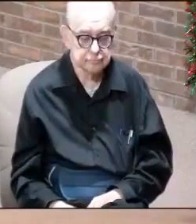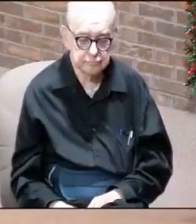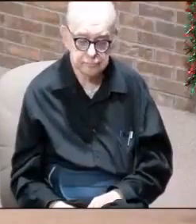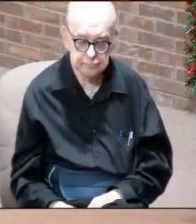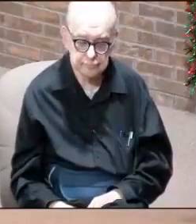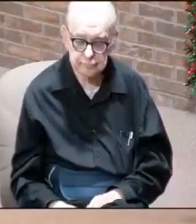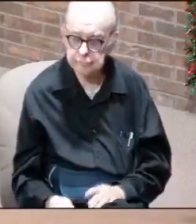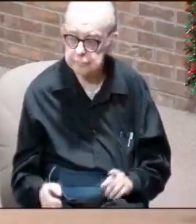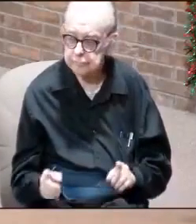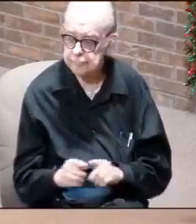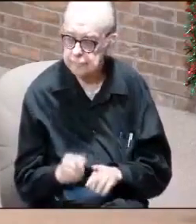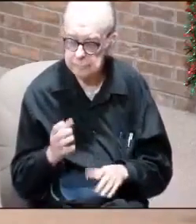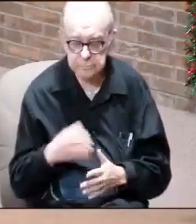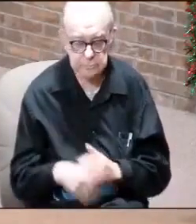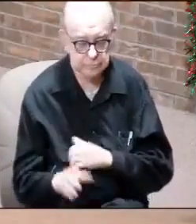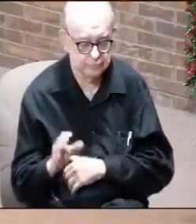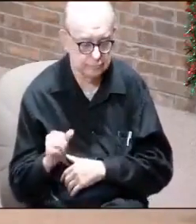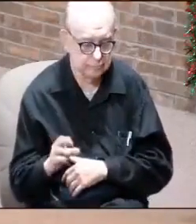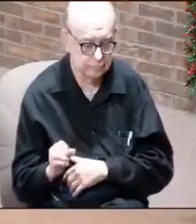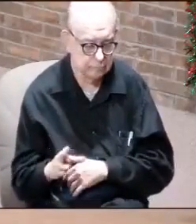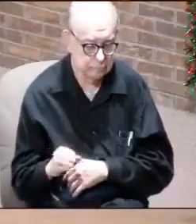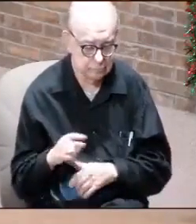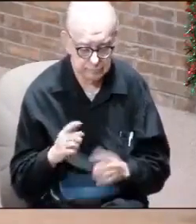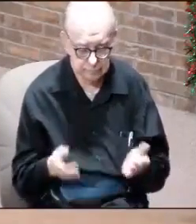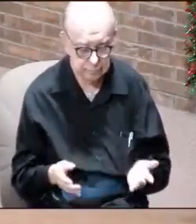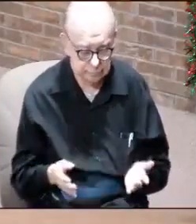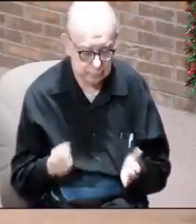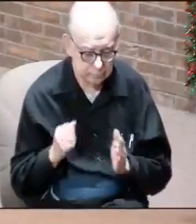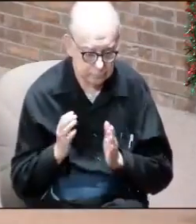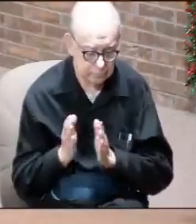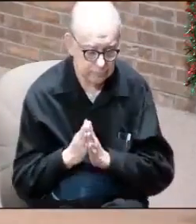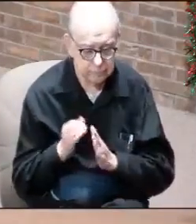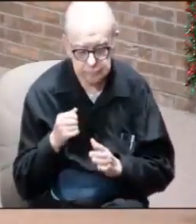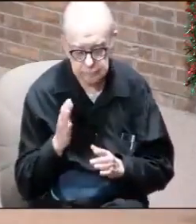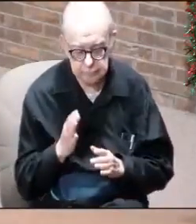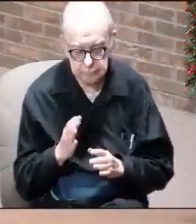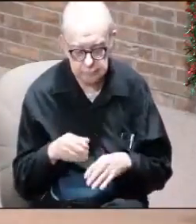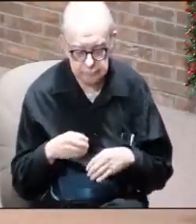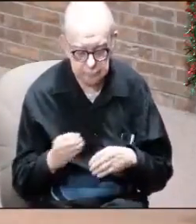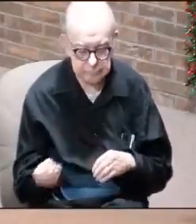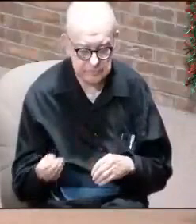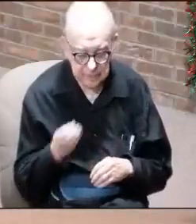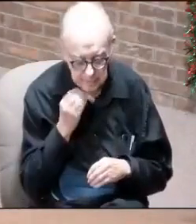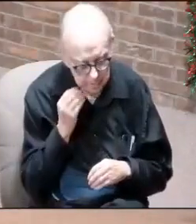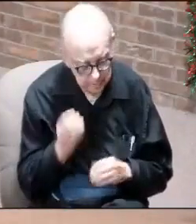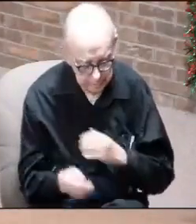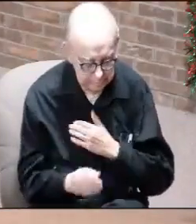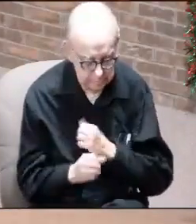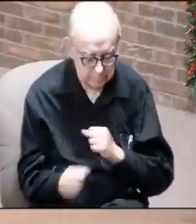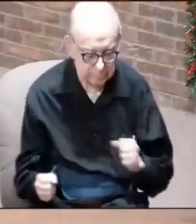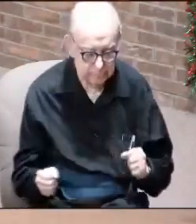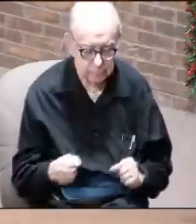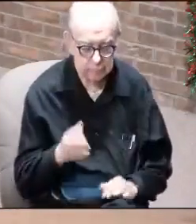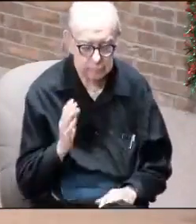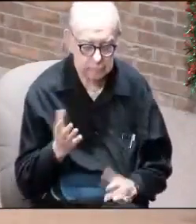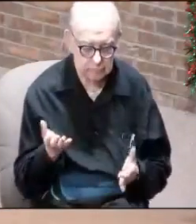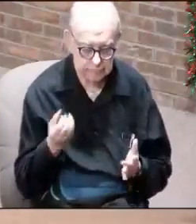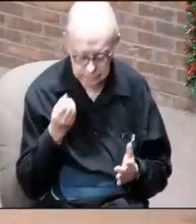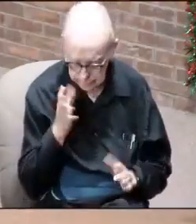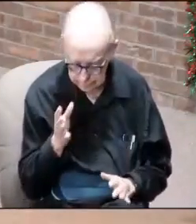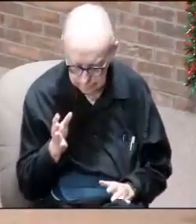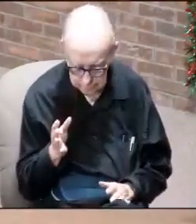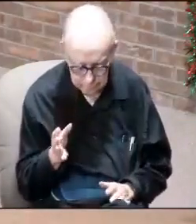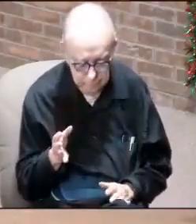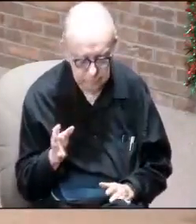It's like I'm getting in my car, I'm doing this, and our prayers are, God, just get me home safely. Instead of saying, God, I don't